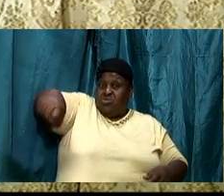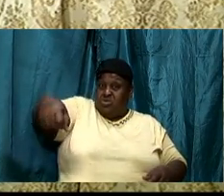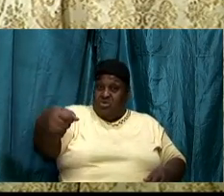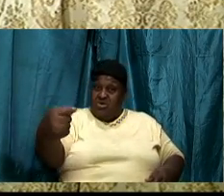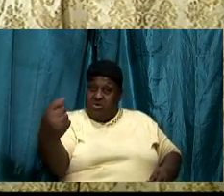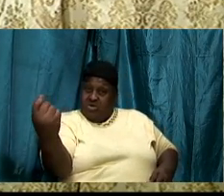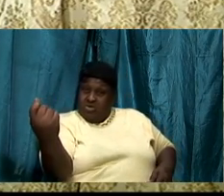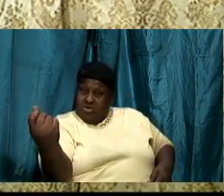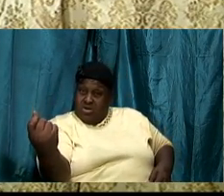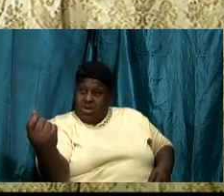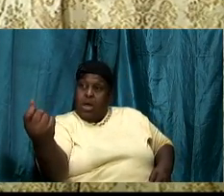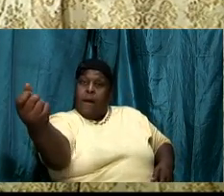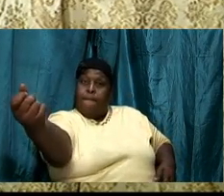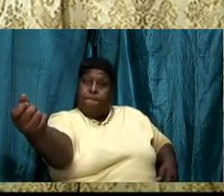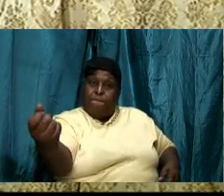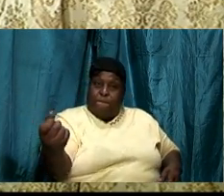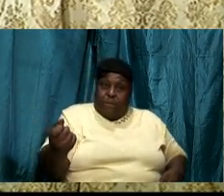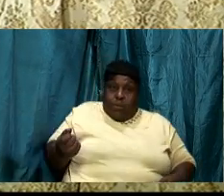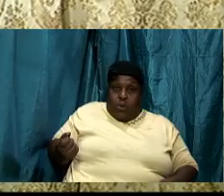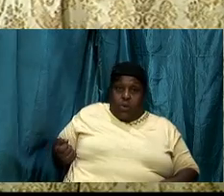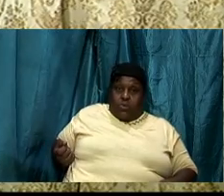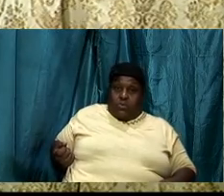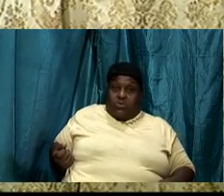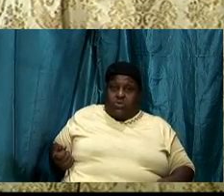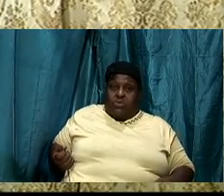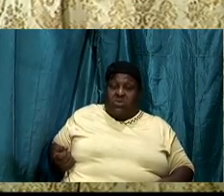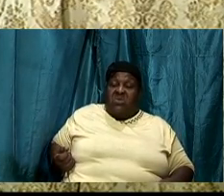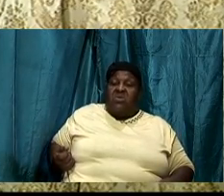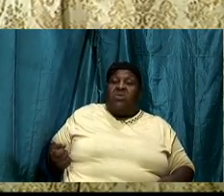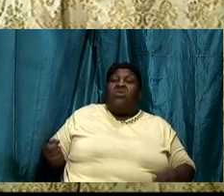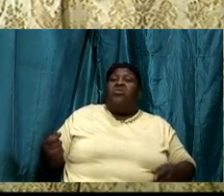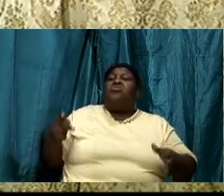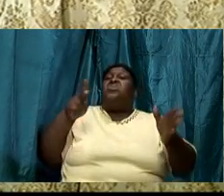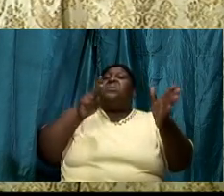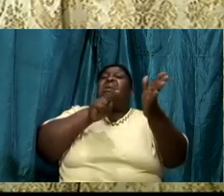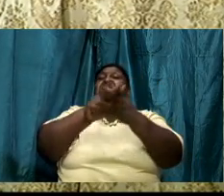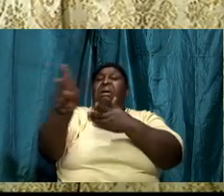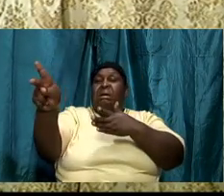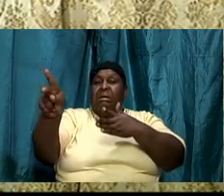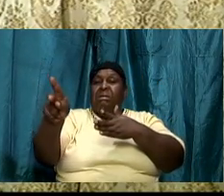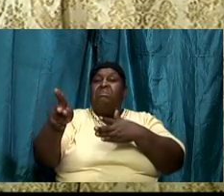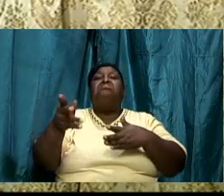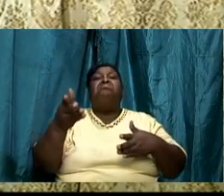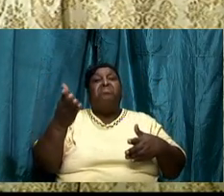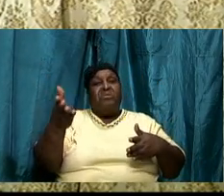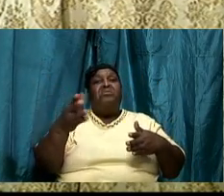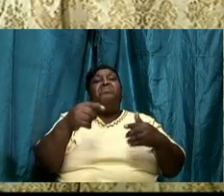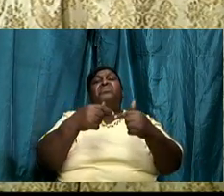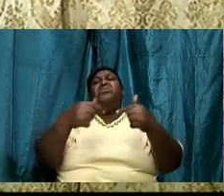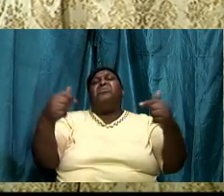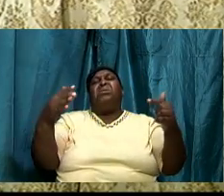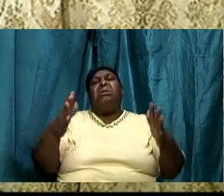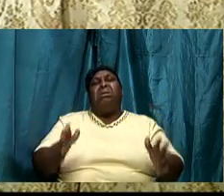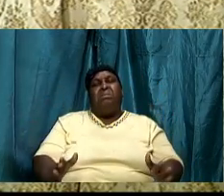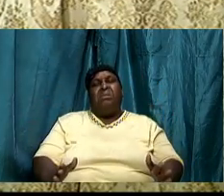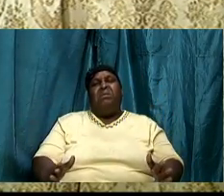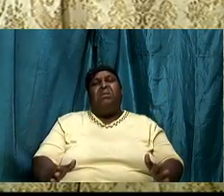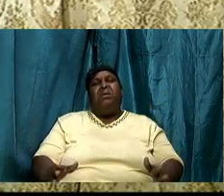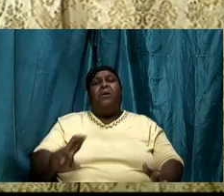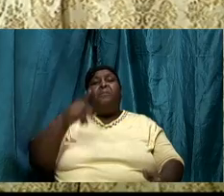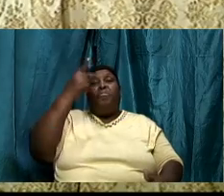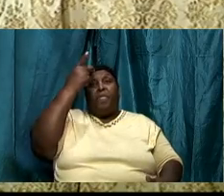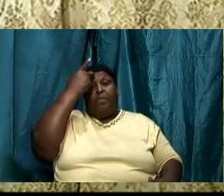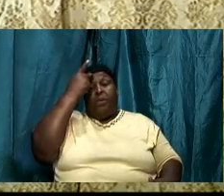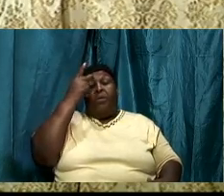all that inner part of that attacking enemy soldier. Paul used the same